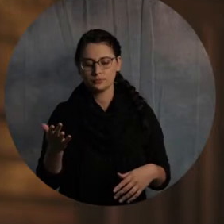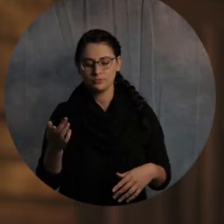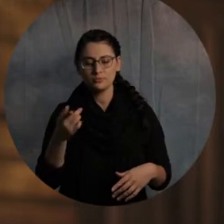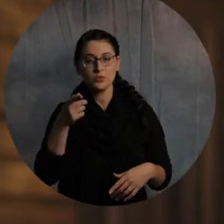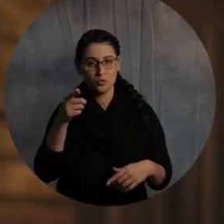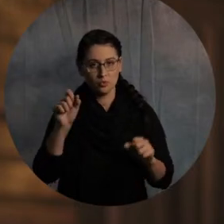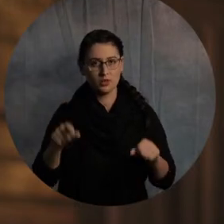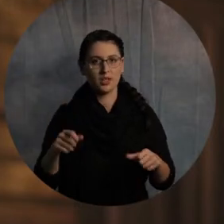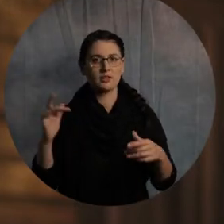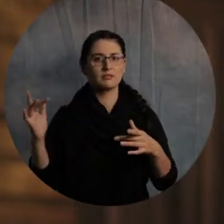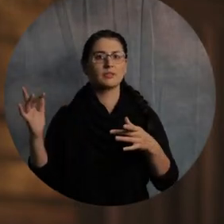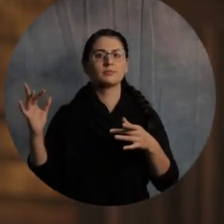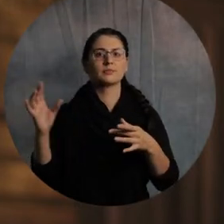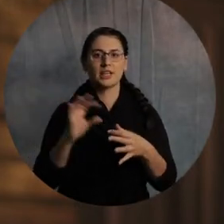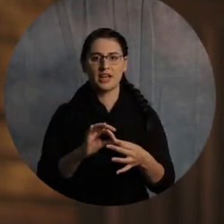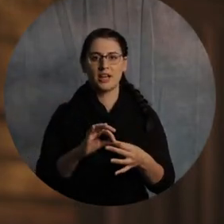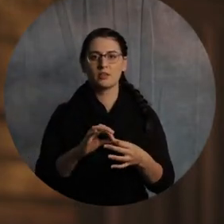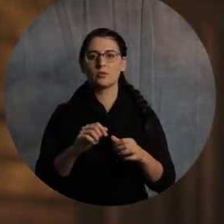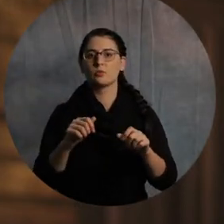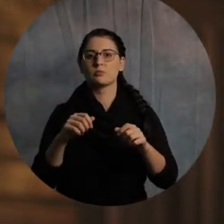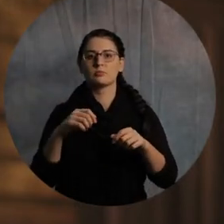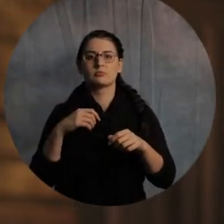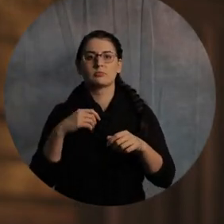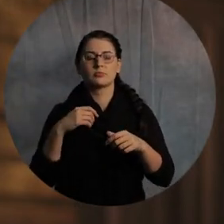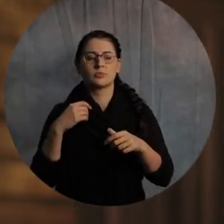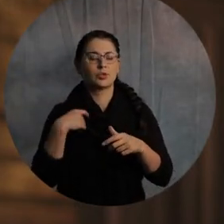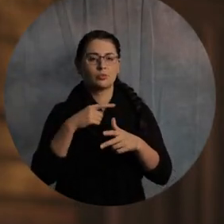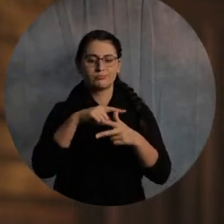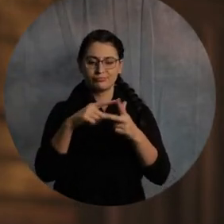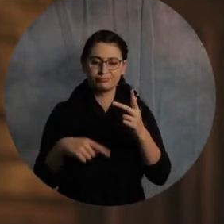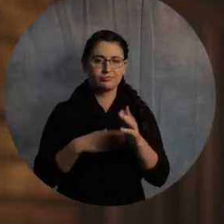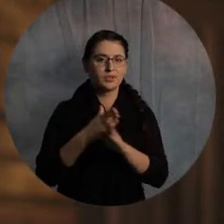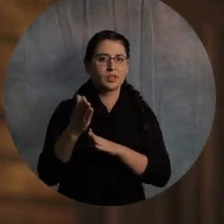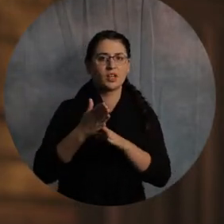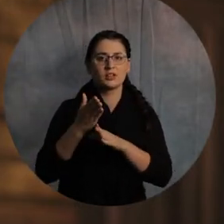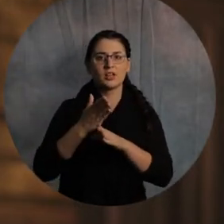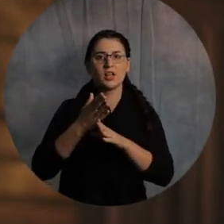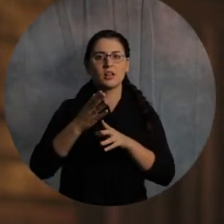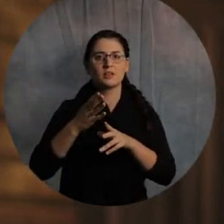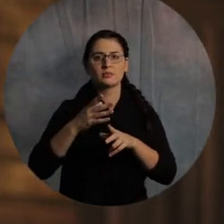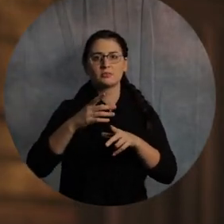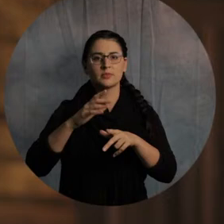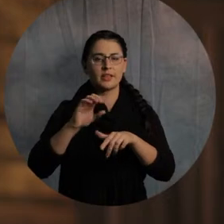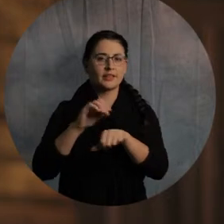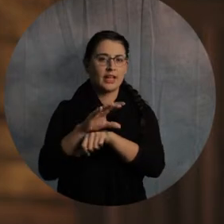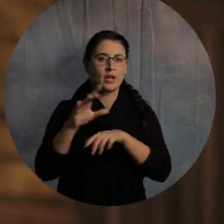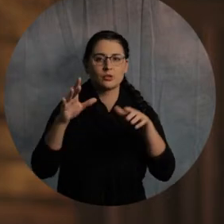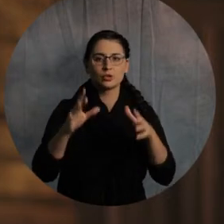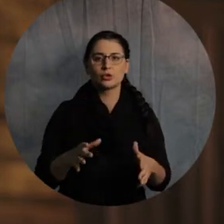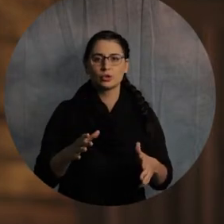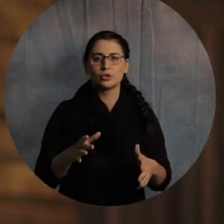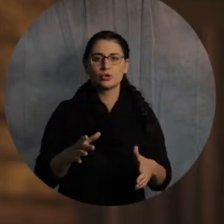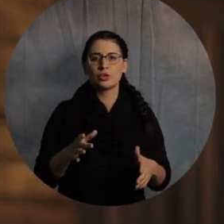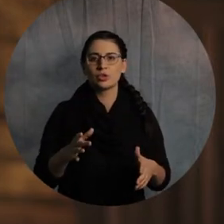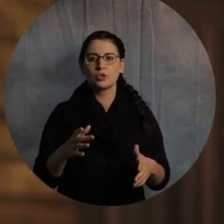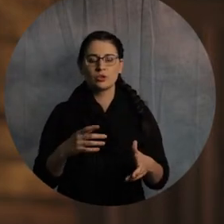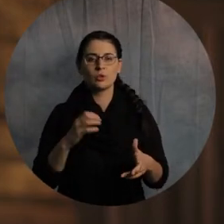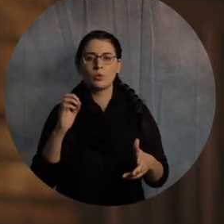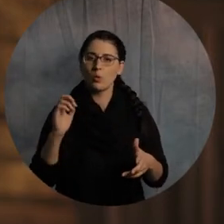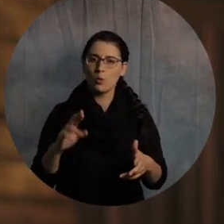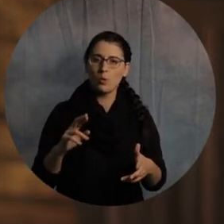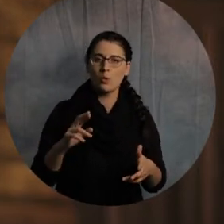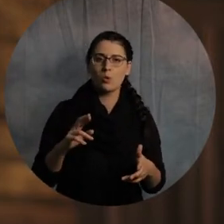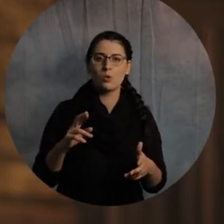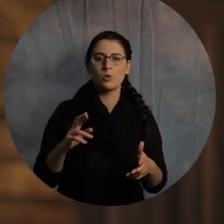connect you with one of those counselors, all right, that we as pastors around Gaston County have said, yeah, we've got good success with these folks.